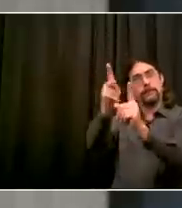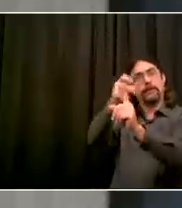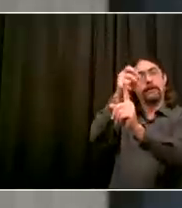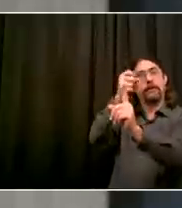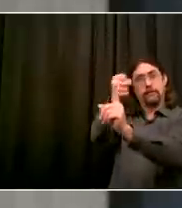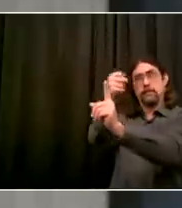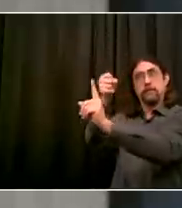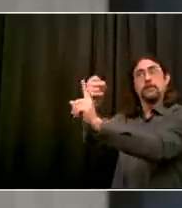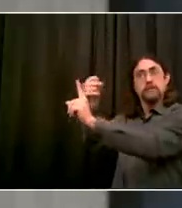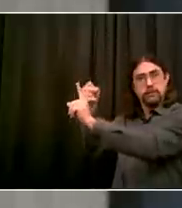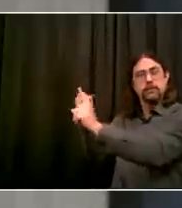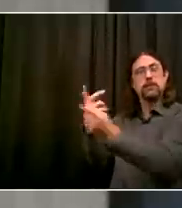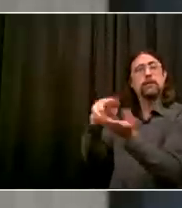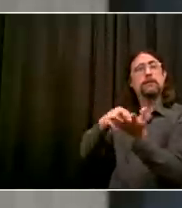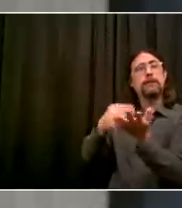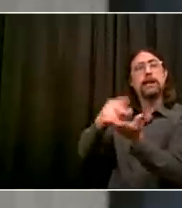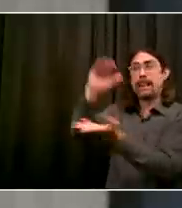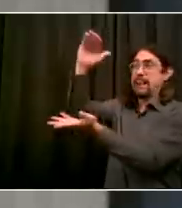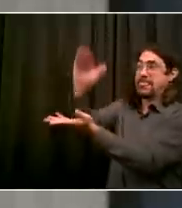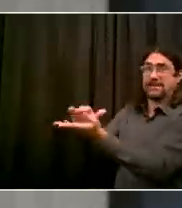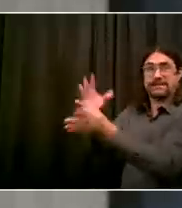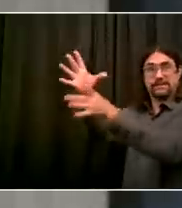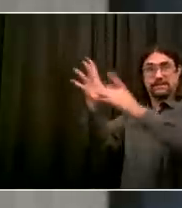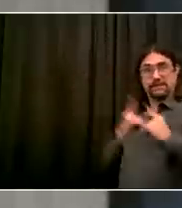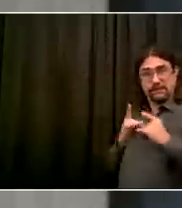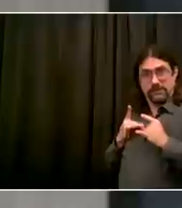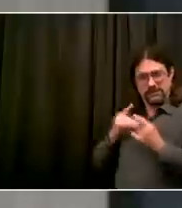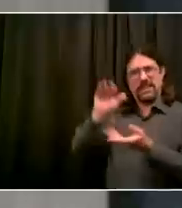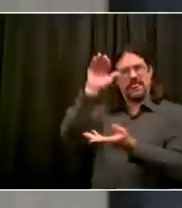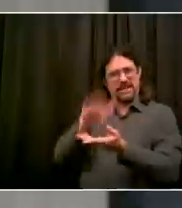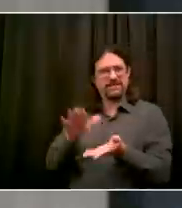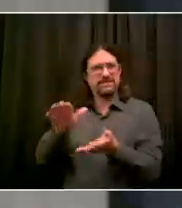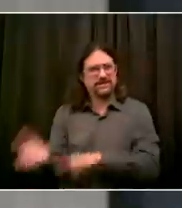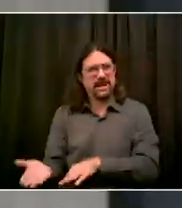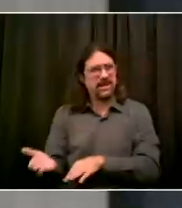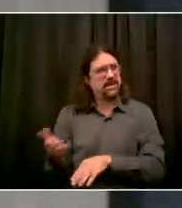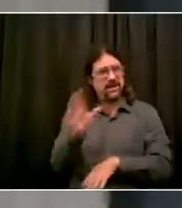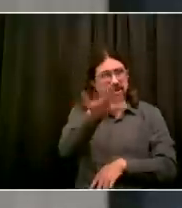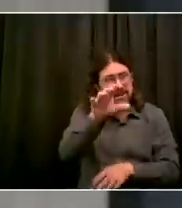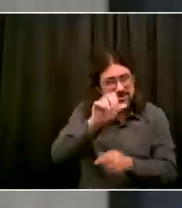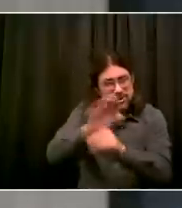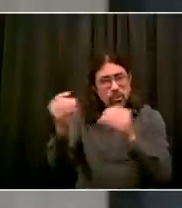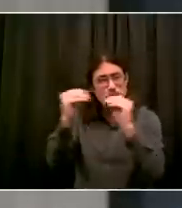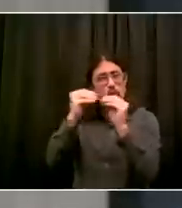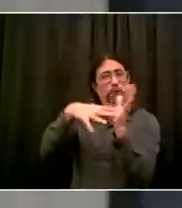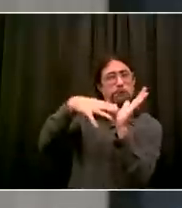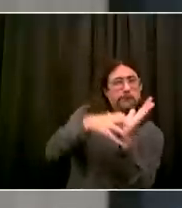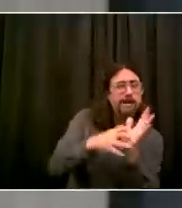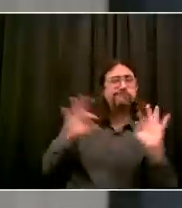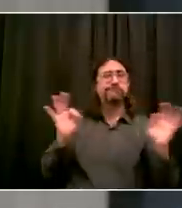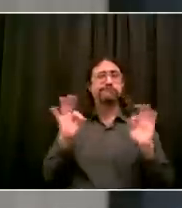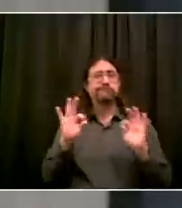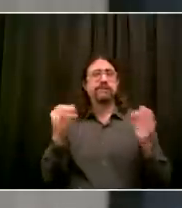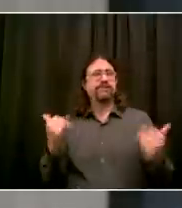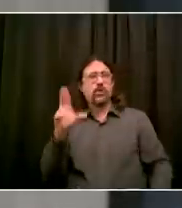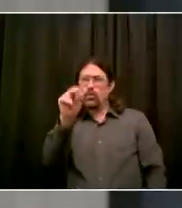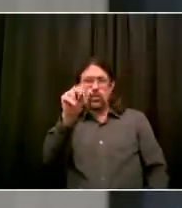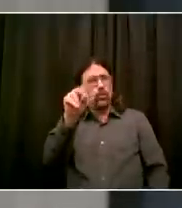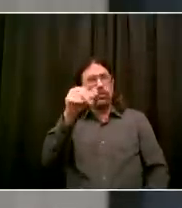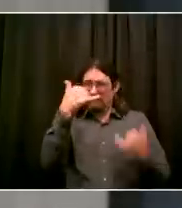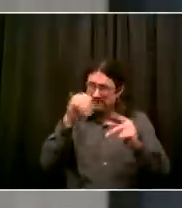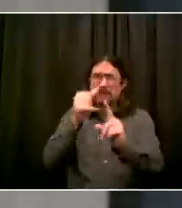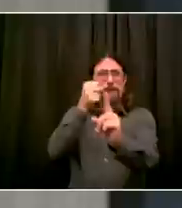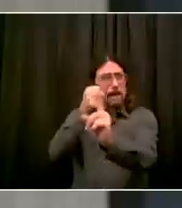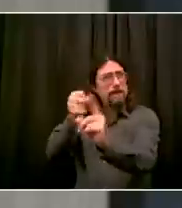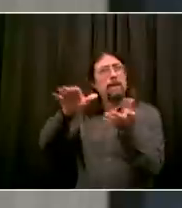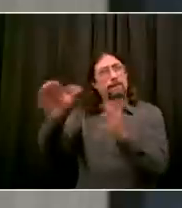people being infected so that it's not, the numbers do not look as bad. But even